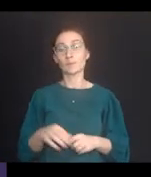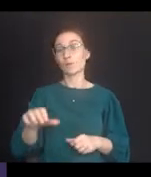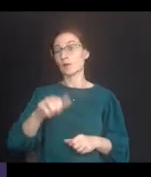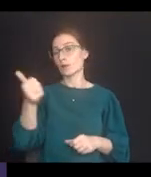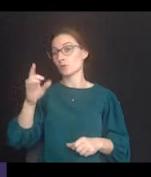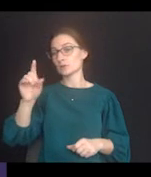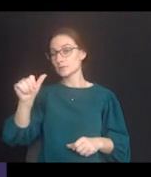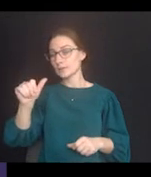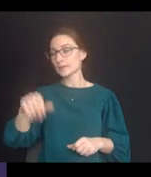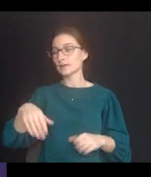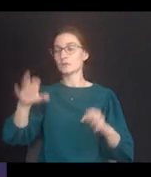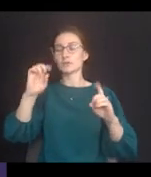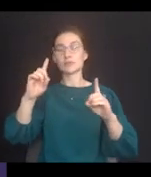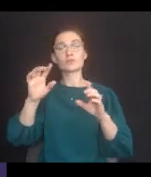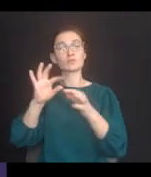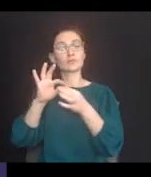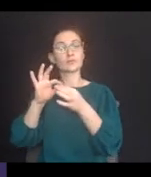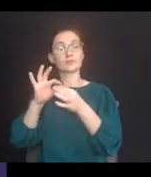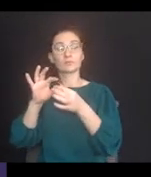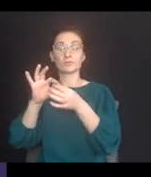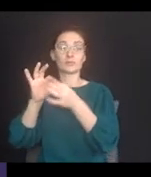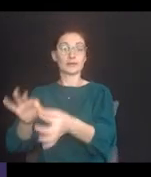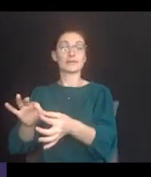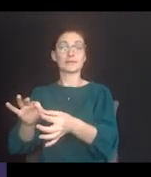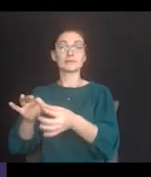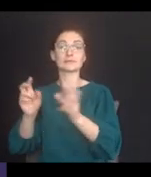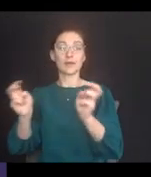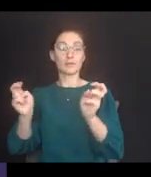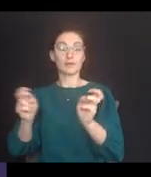on any other disability or education related matters.